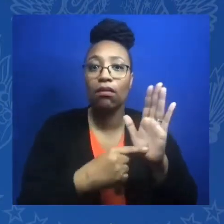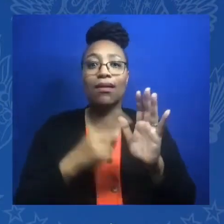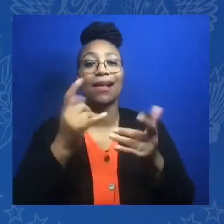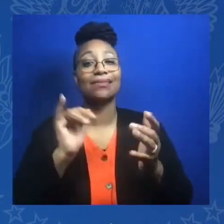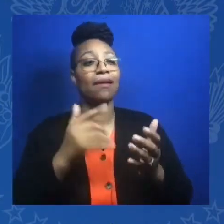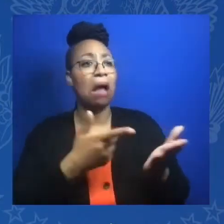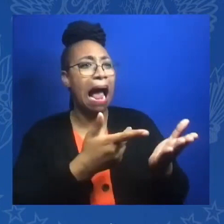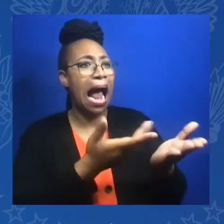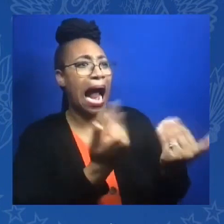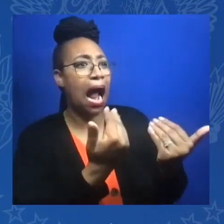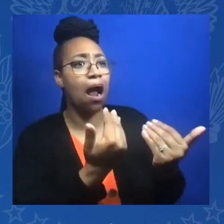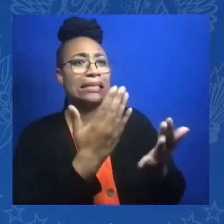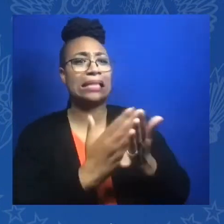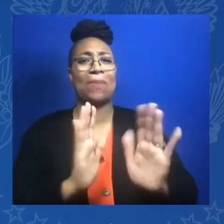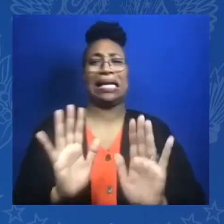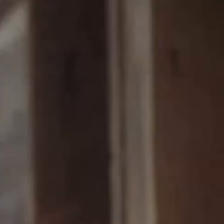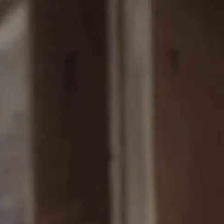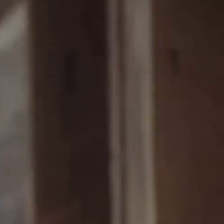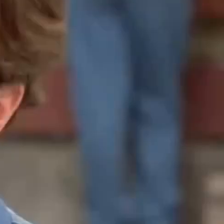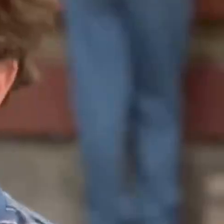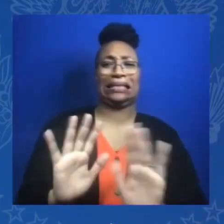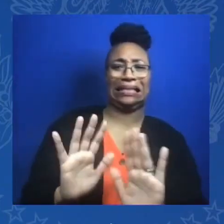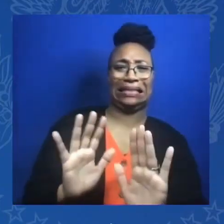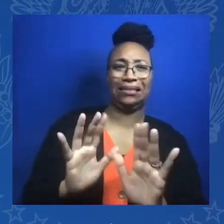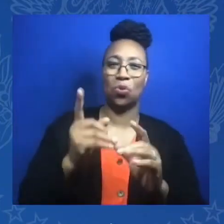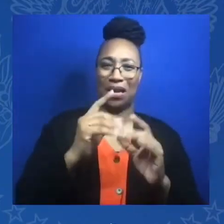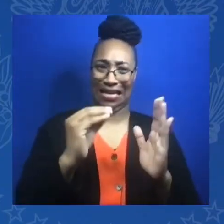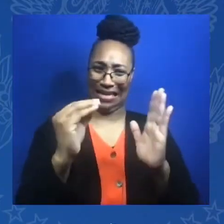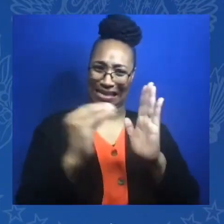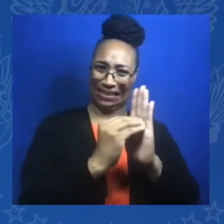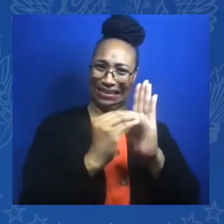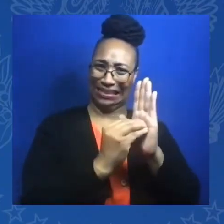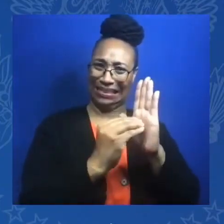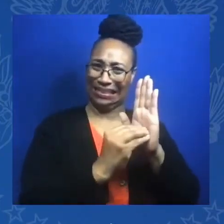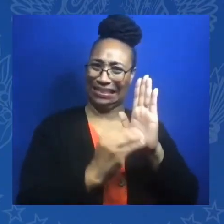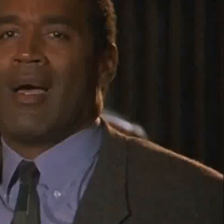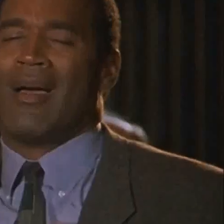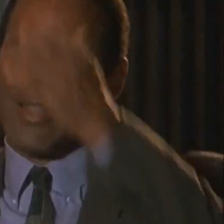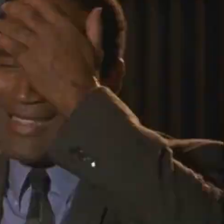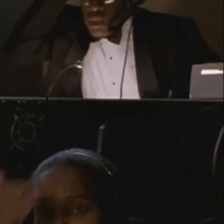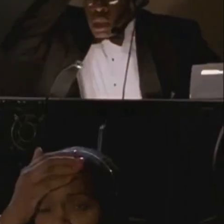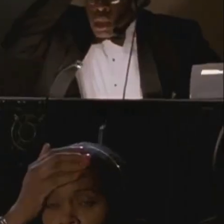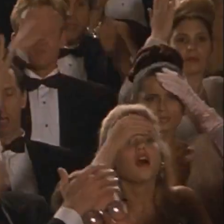so today I applaud China for stepping up excuse me I applaud Canada